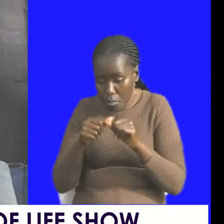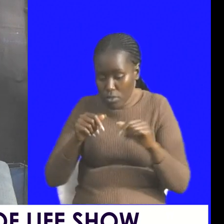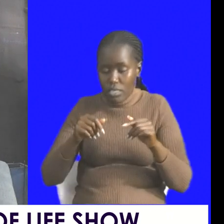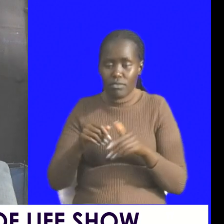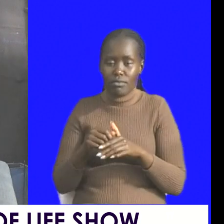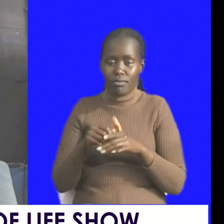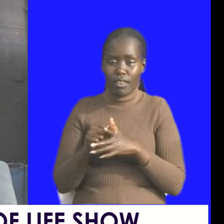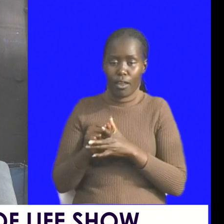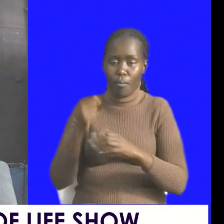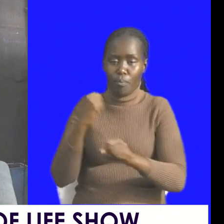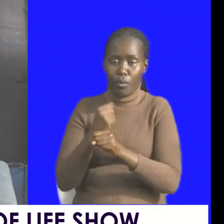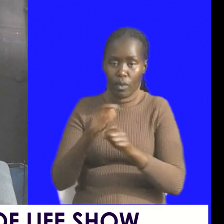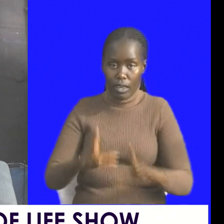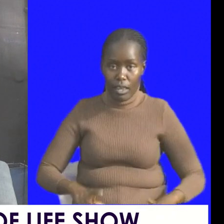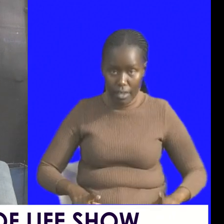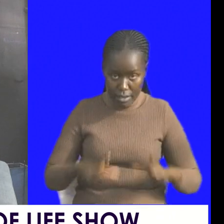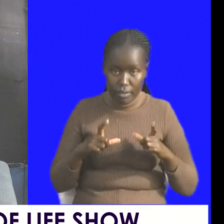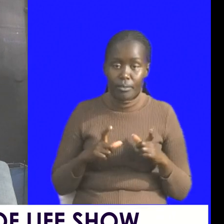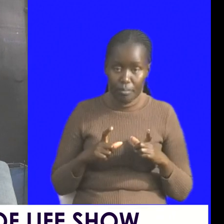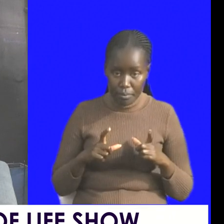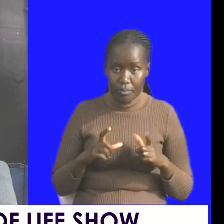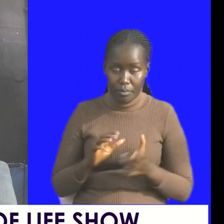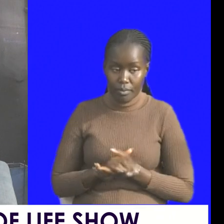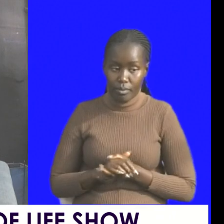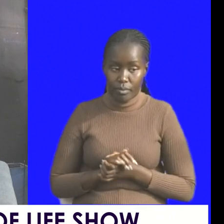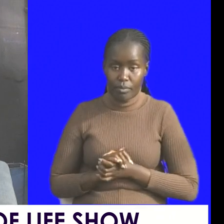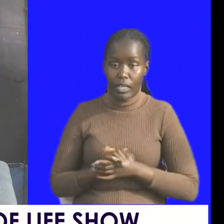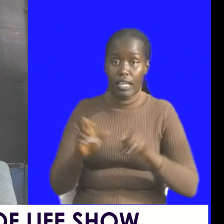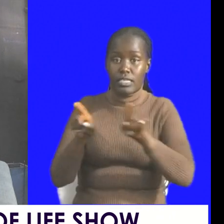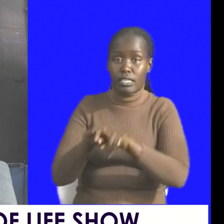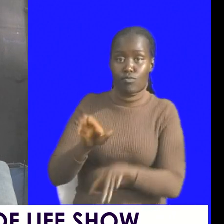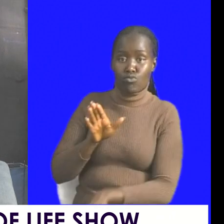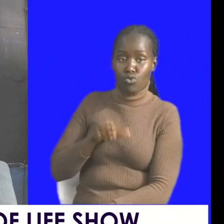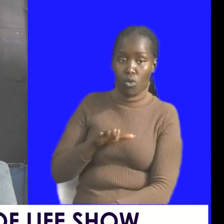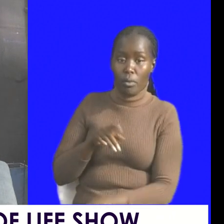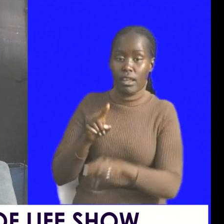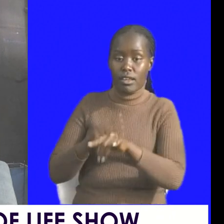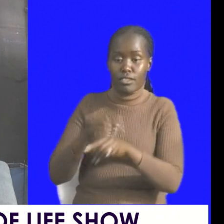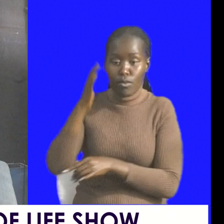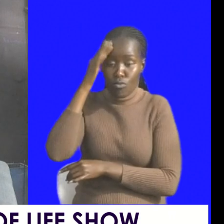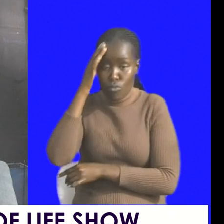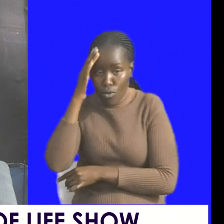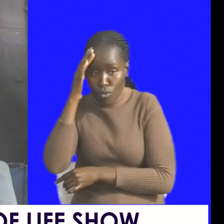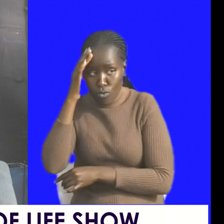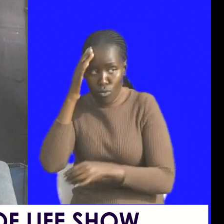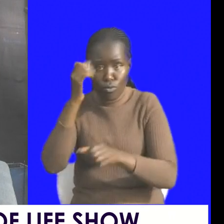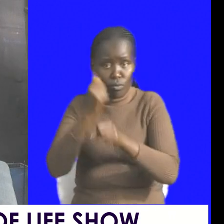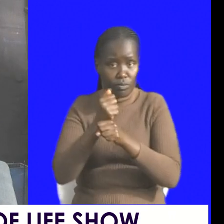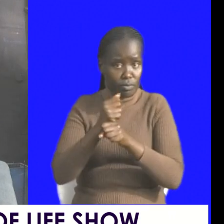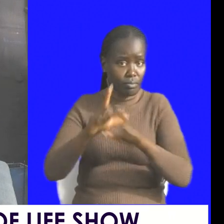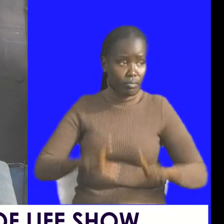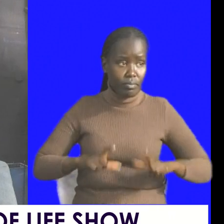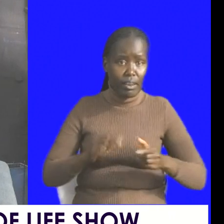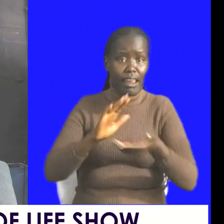the world almost falls at its feet even women when you discover your purpose for life i'm telling you